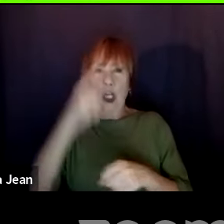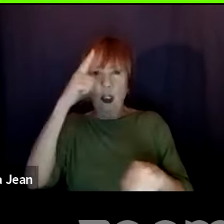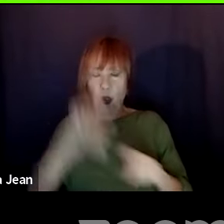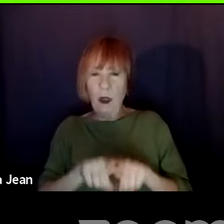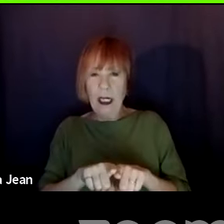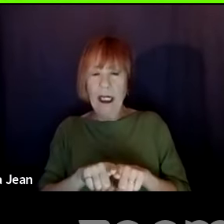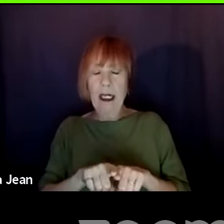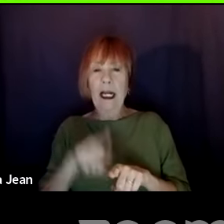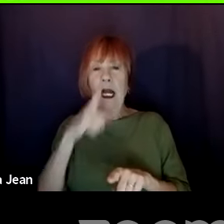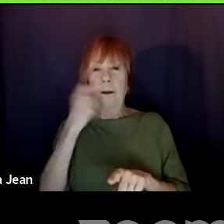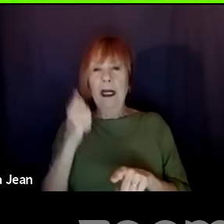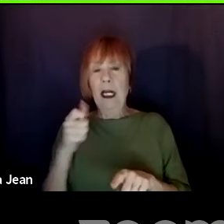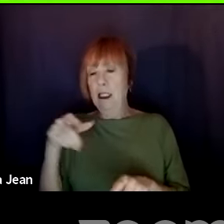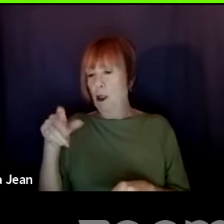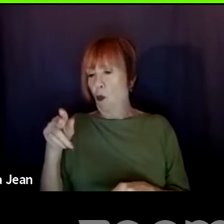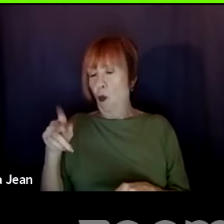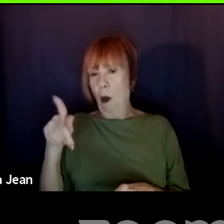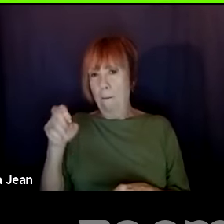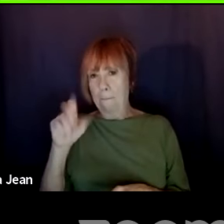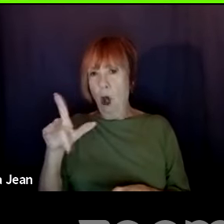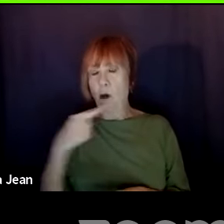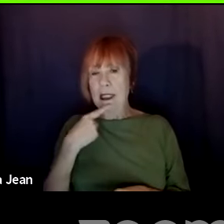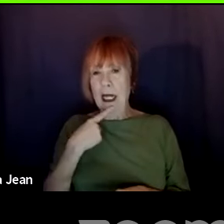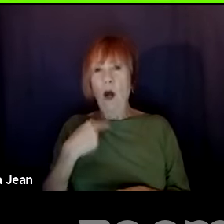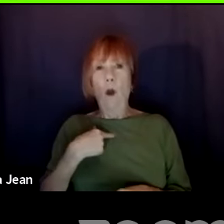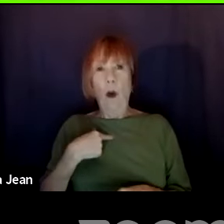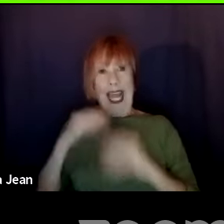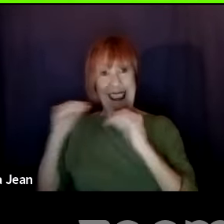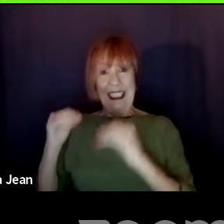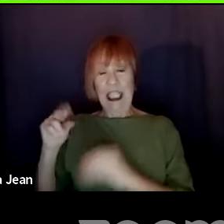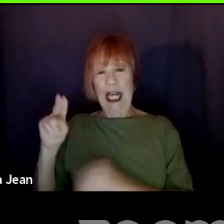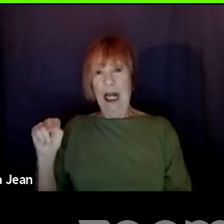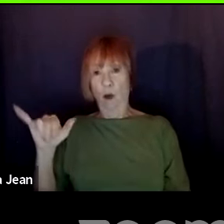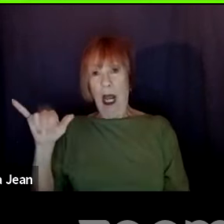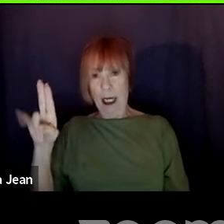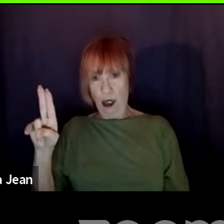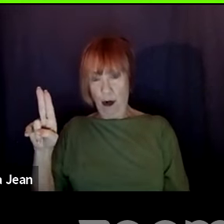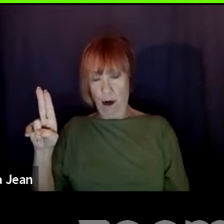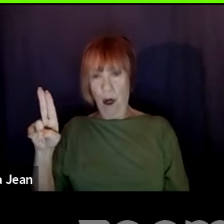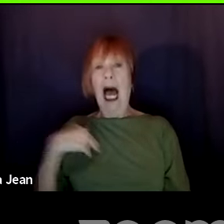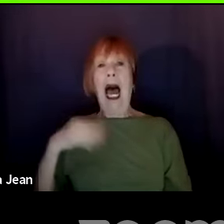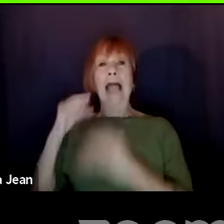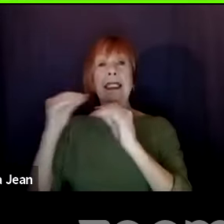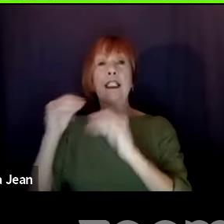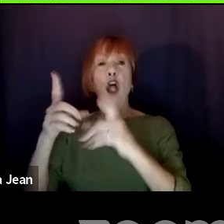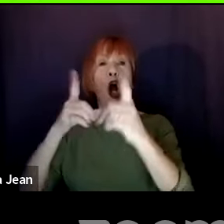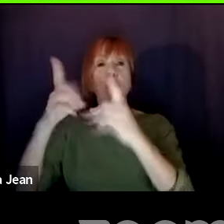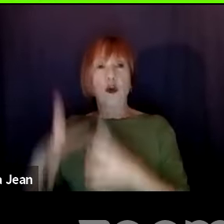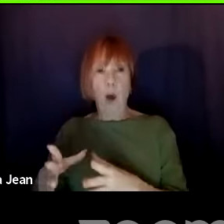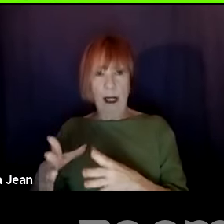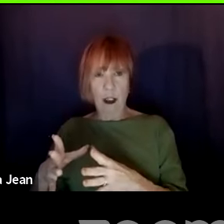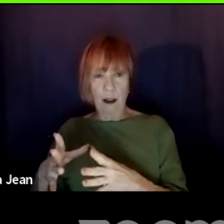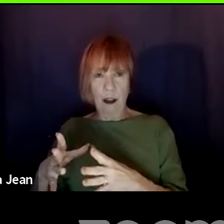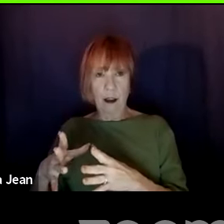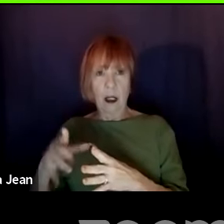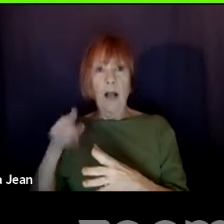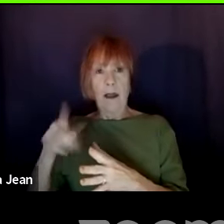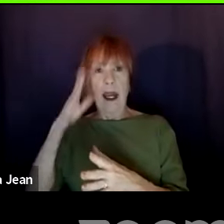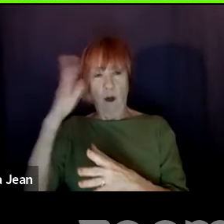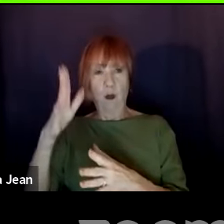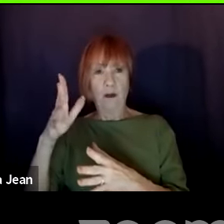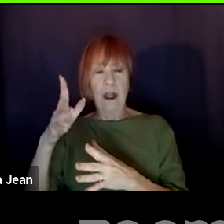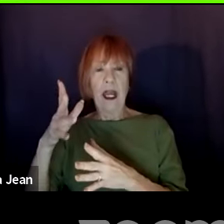what, what Paul said earlier, um, because when I'm teaching at NYU, I'm usually teaching directors who are writing scripts that they are going to direct, um,